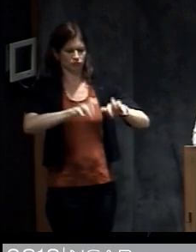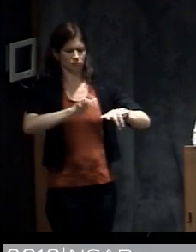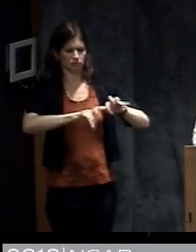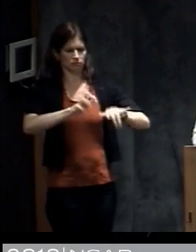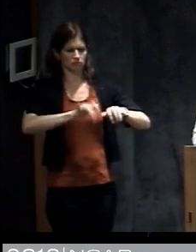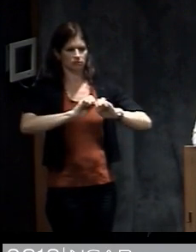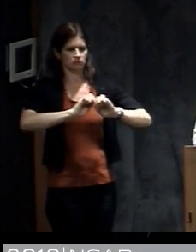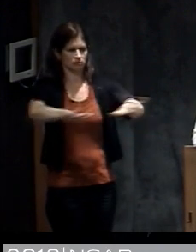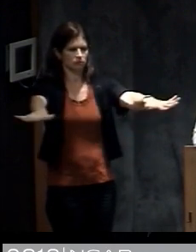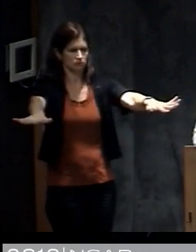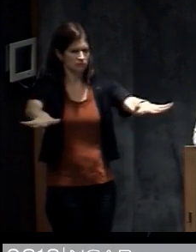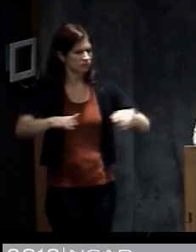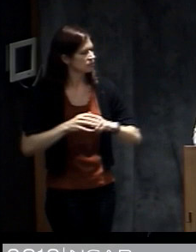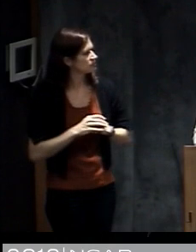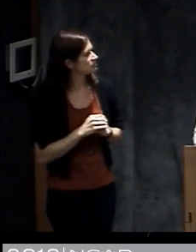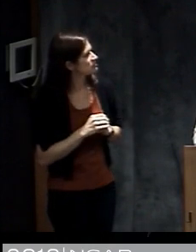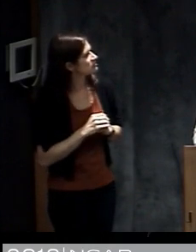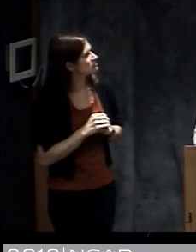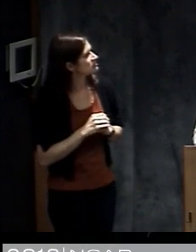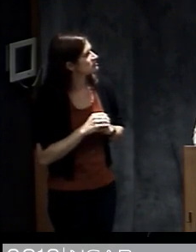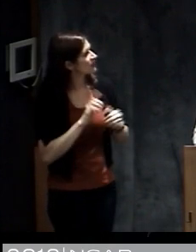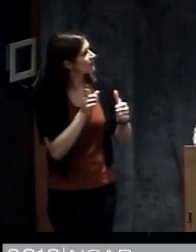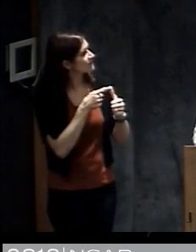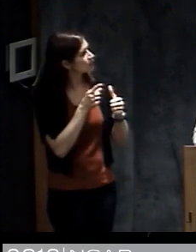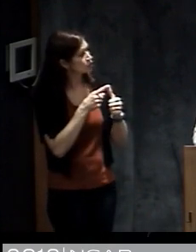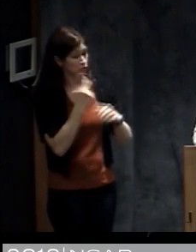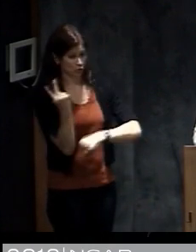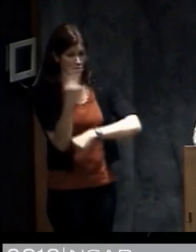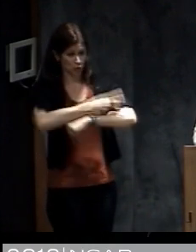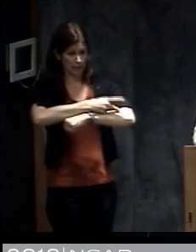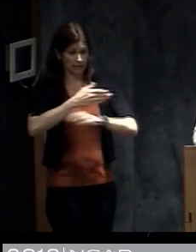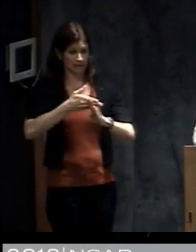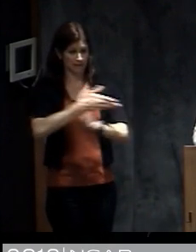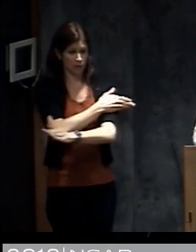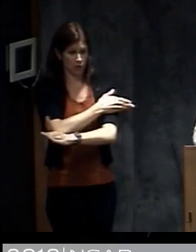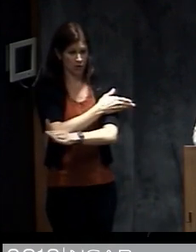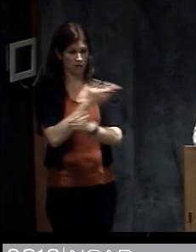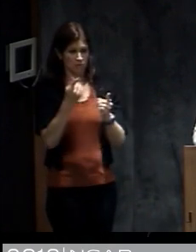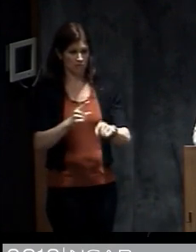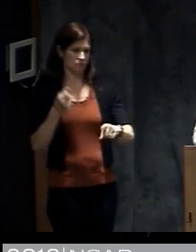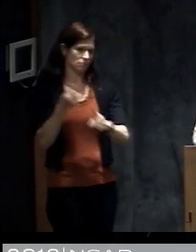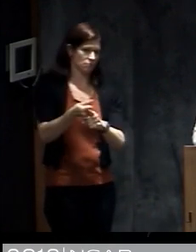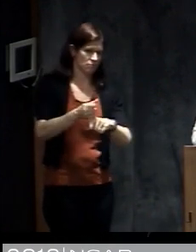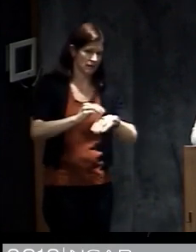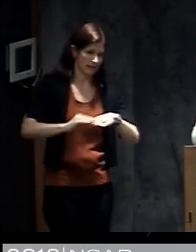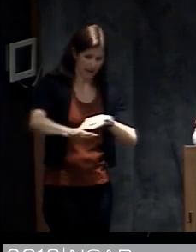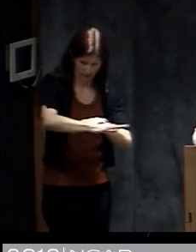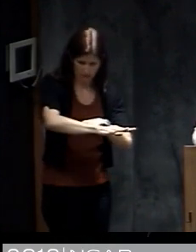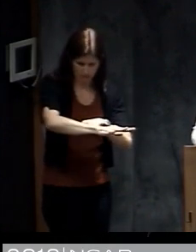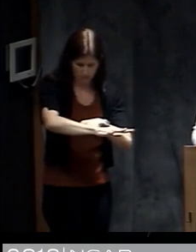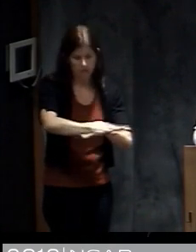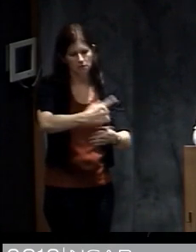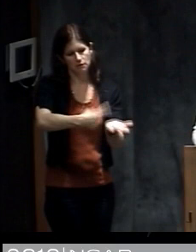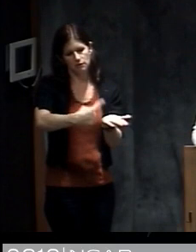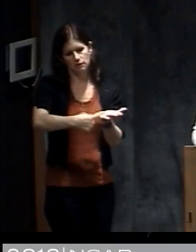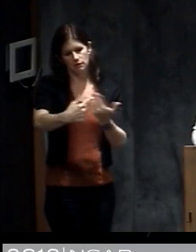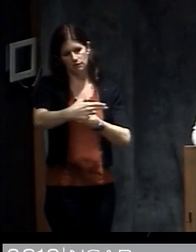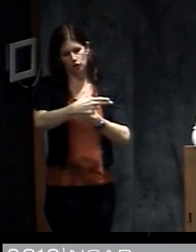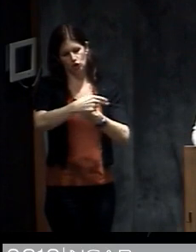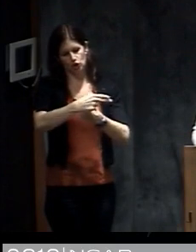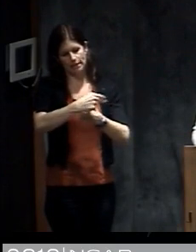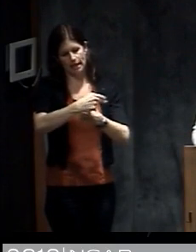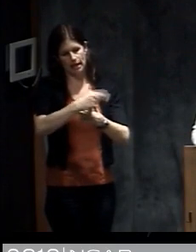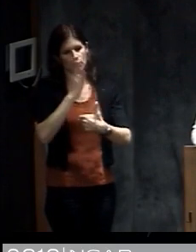issued around this time. This first one is about two days before landfall and it talks about the hurricane. They anticipate the hurricane will